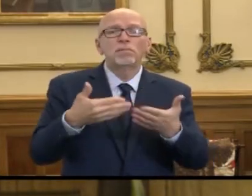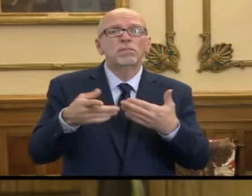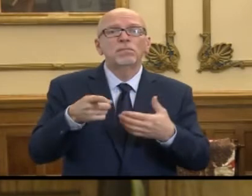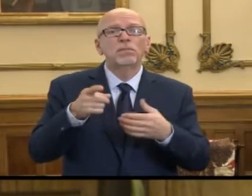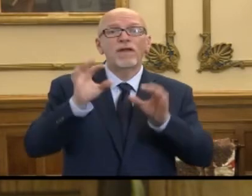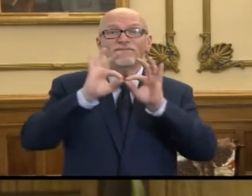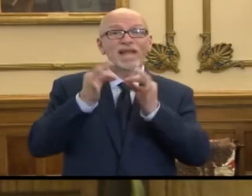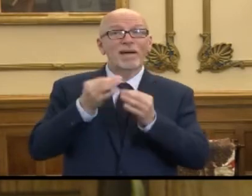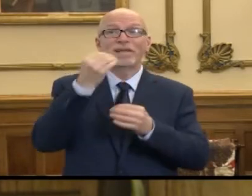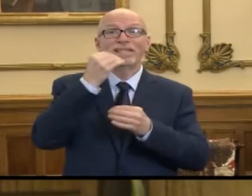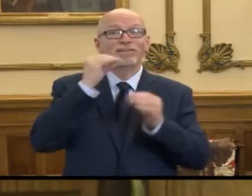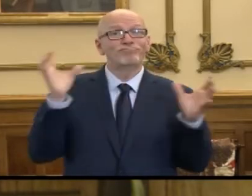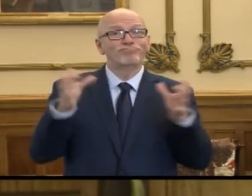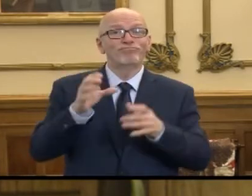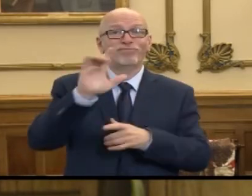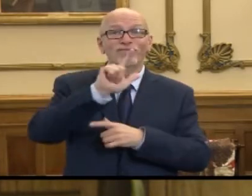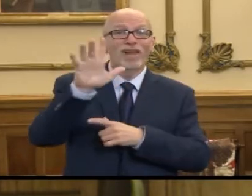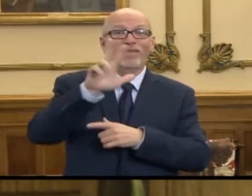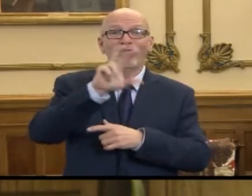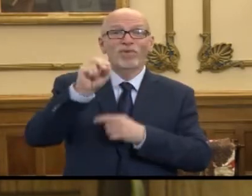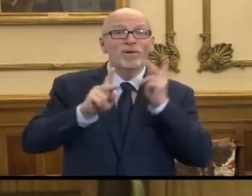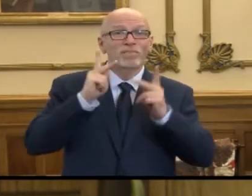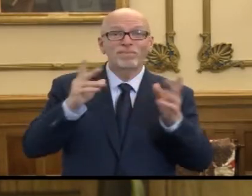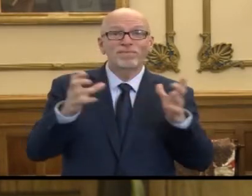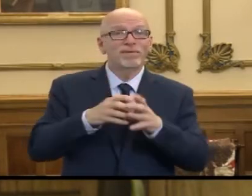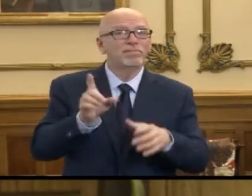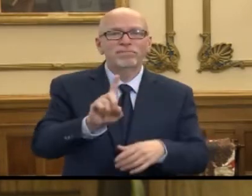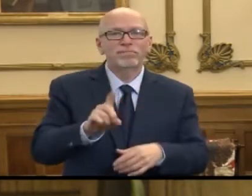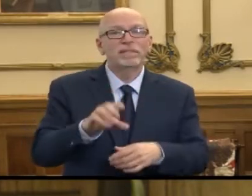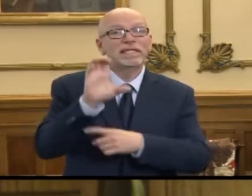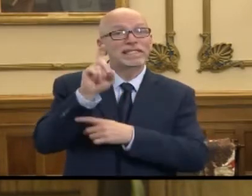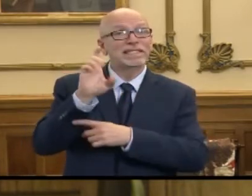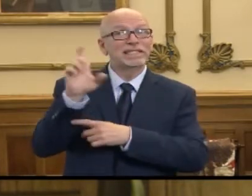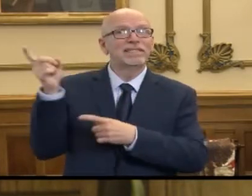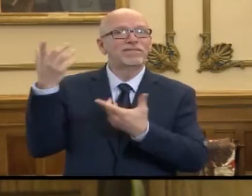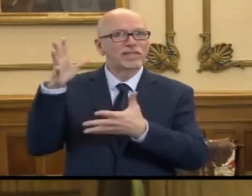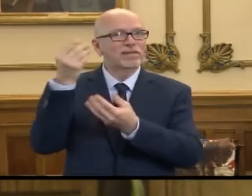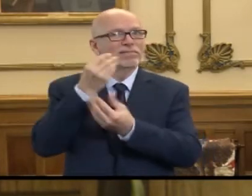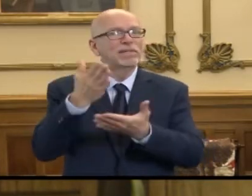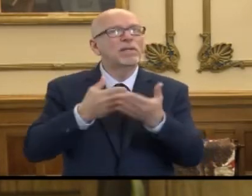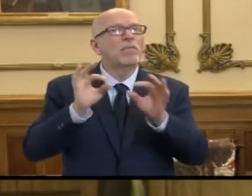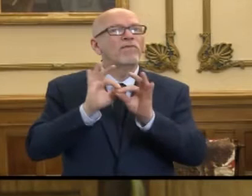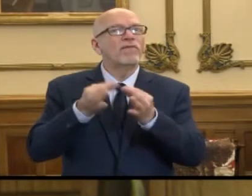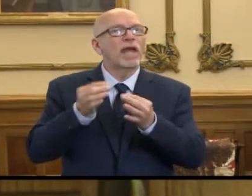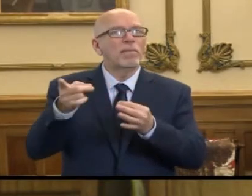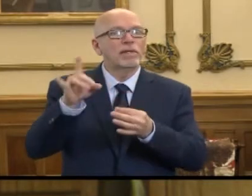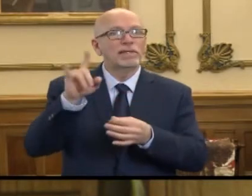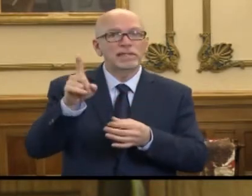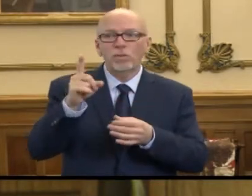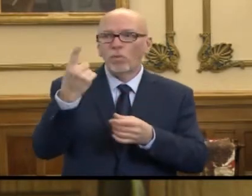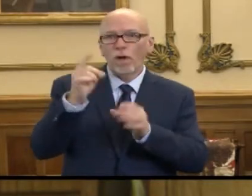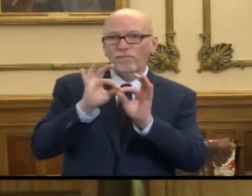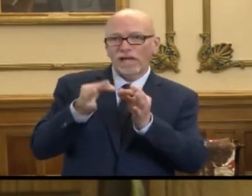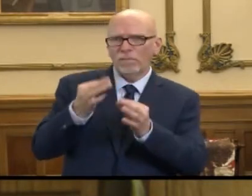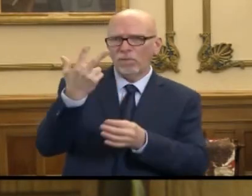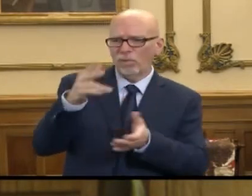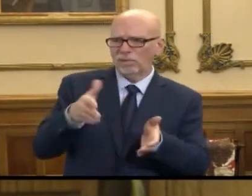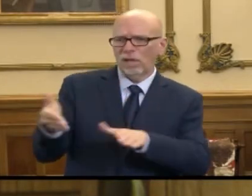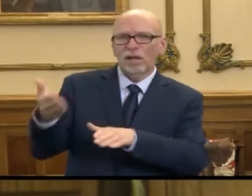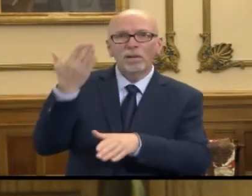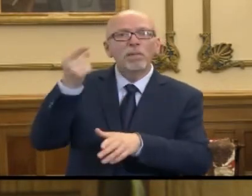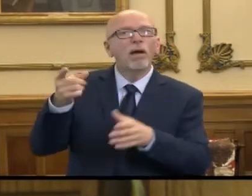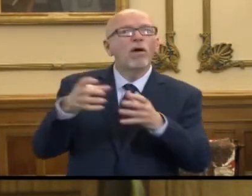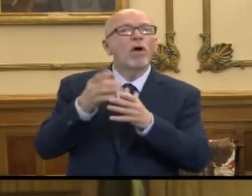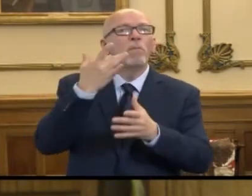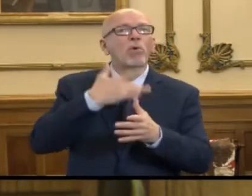family dinner with 25 or 30 people there. Even the CDC sent out stories about families that had lost three individuals because of meeting just for a